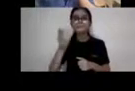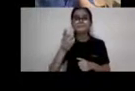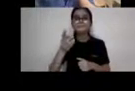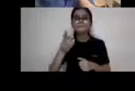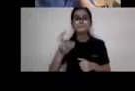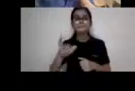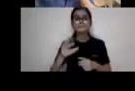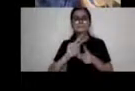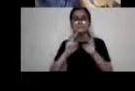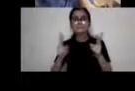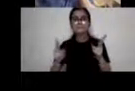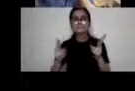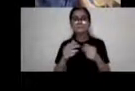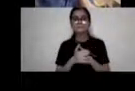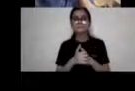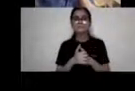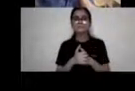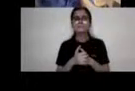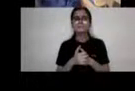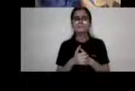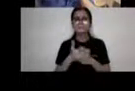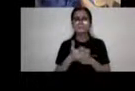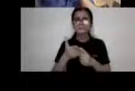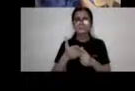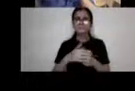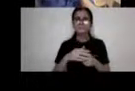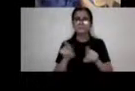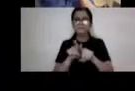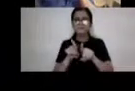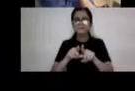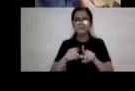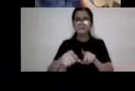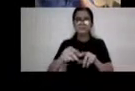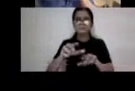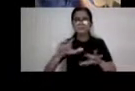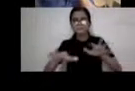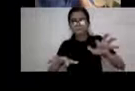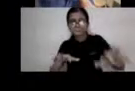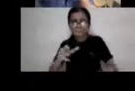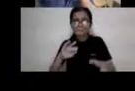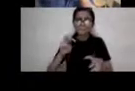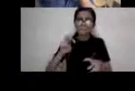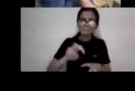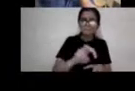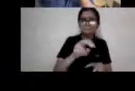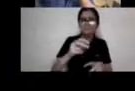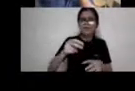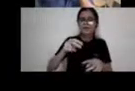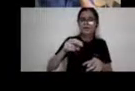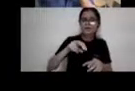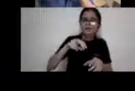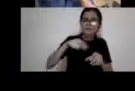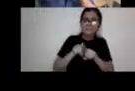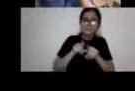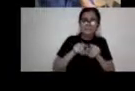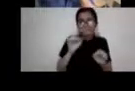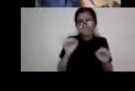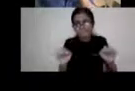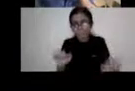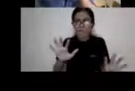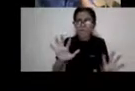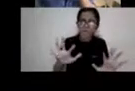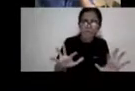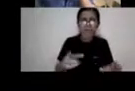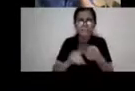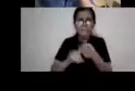with a little girl, uh, uh, with a helmet crawling up the steps and other people on the steps. And this was, this was in the